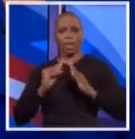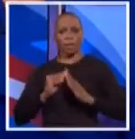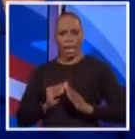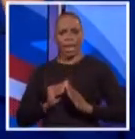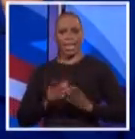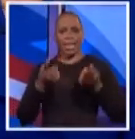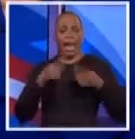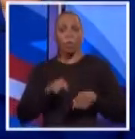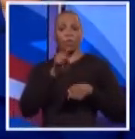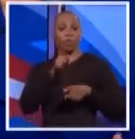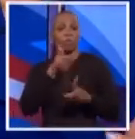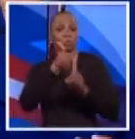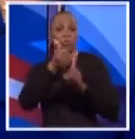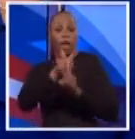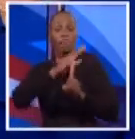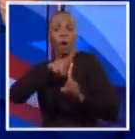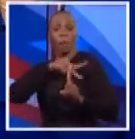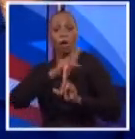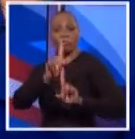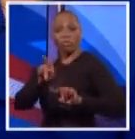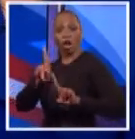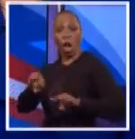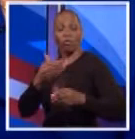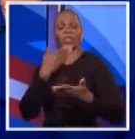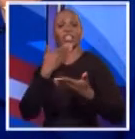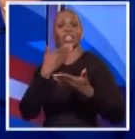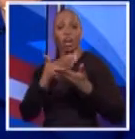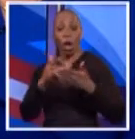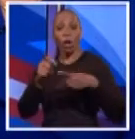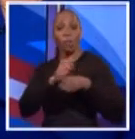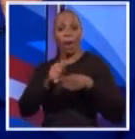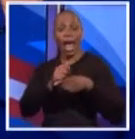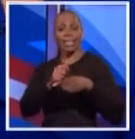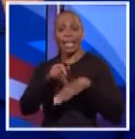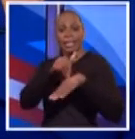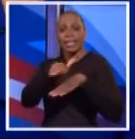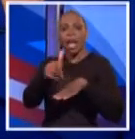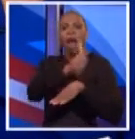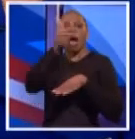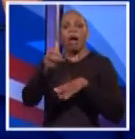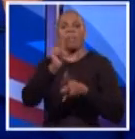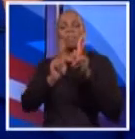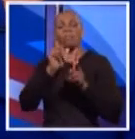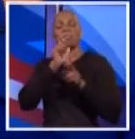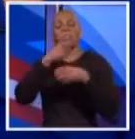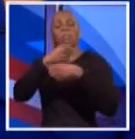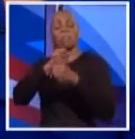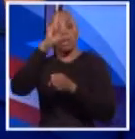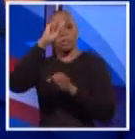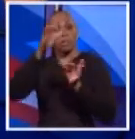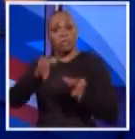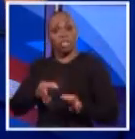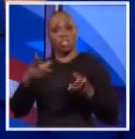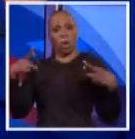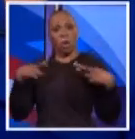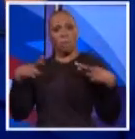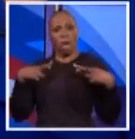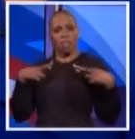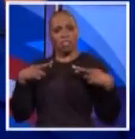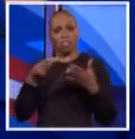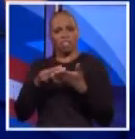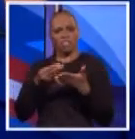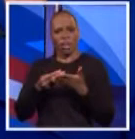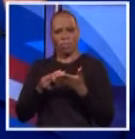personally attend, and is it a good practice to send underlings to make decisions on pension funds that are worth billions of dollars?